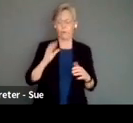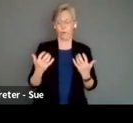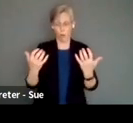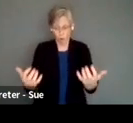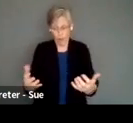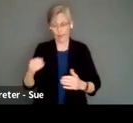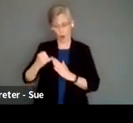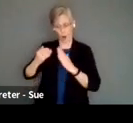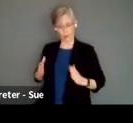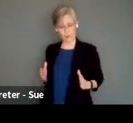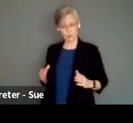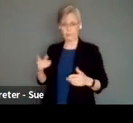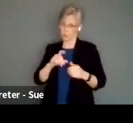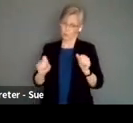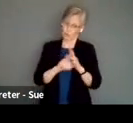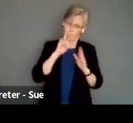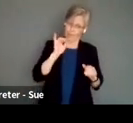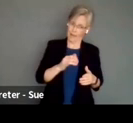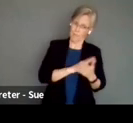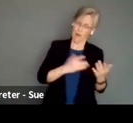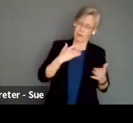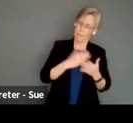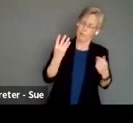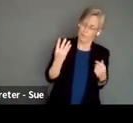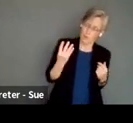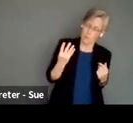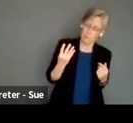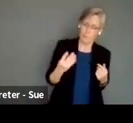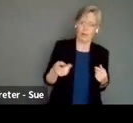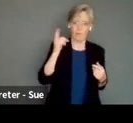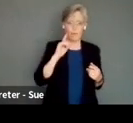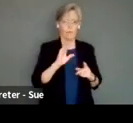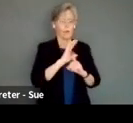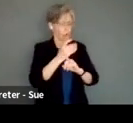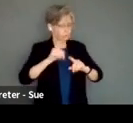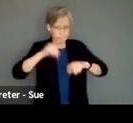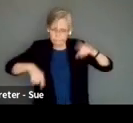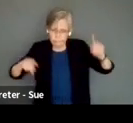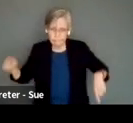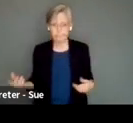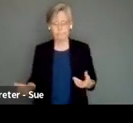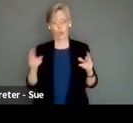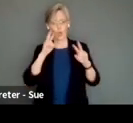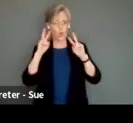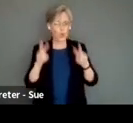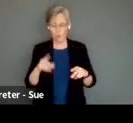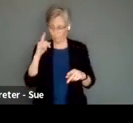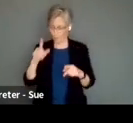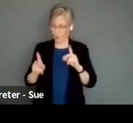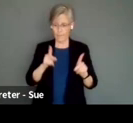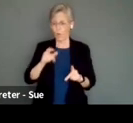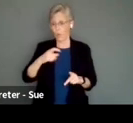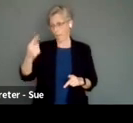this will be the stuff you probably showed up for more than anything. So it's access for the culturally diverse, looking at the specifics of access for people who are